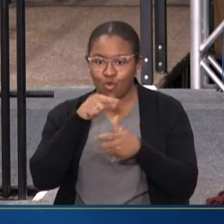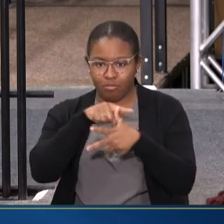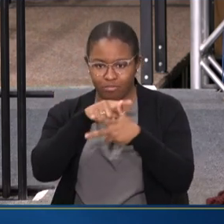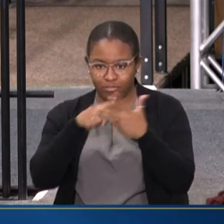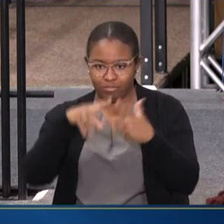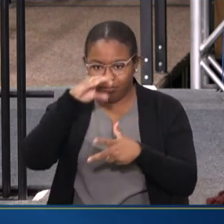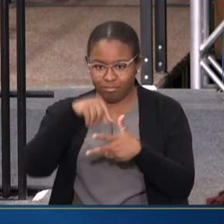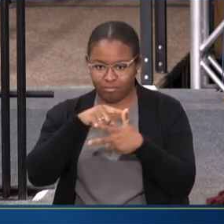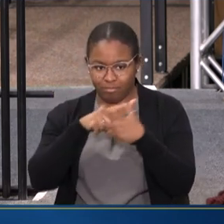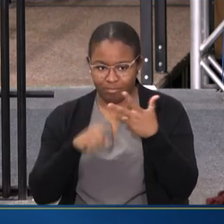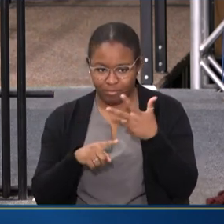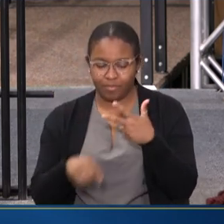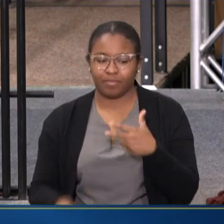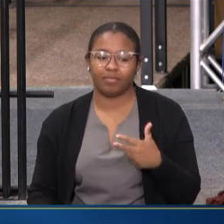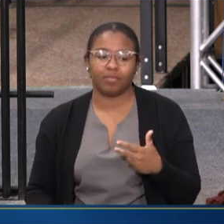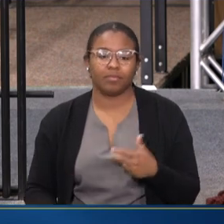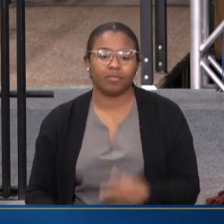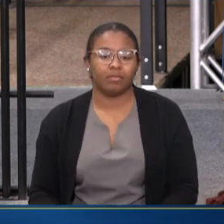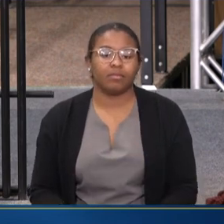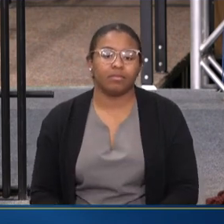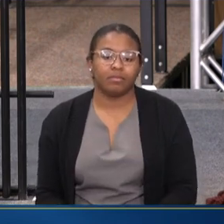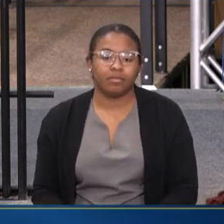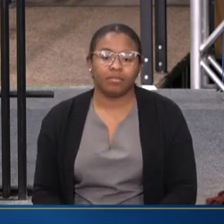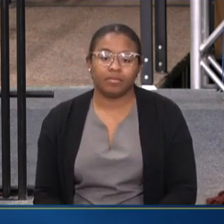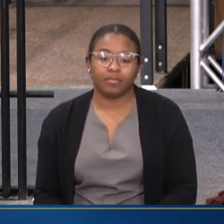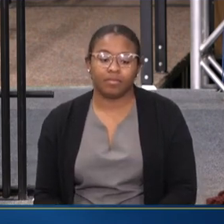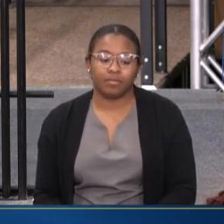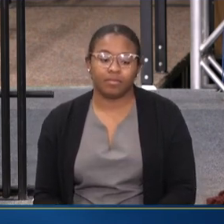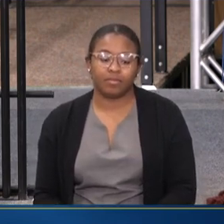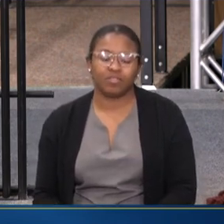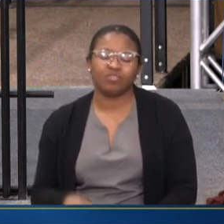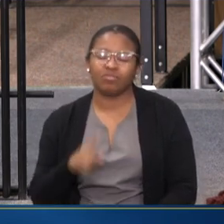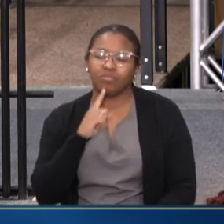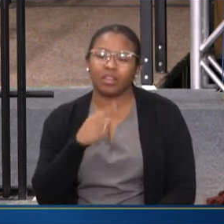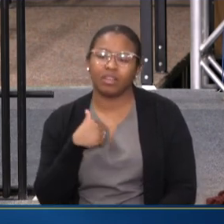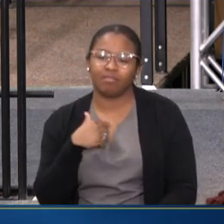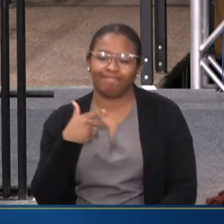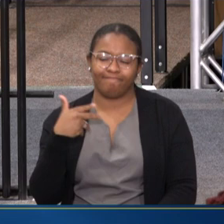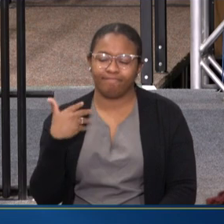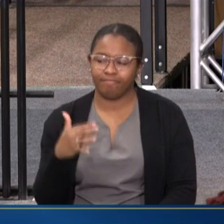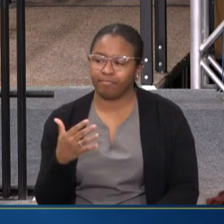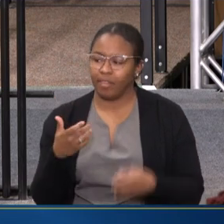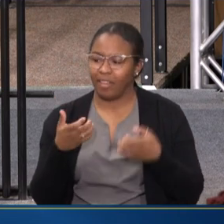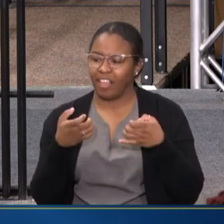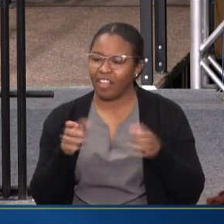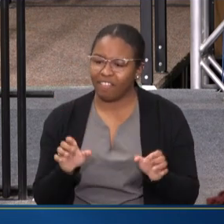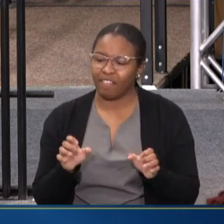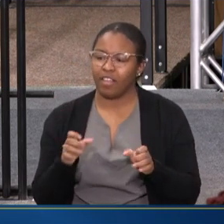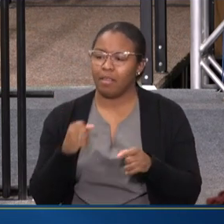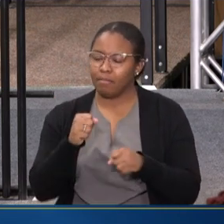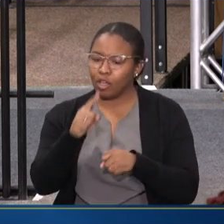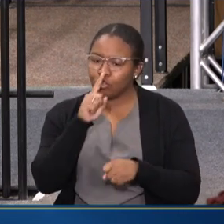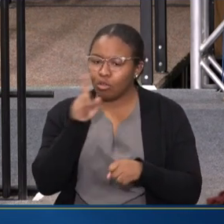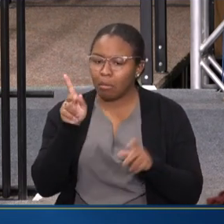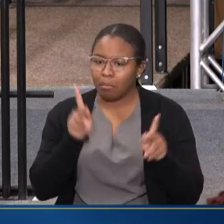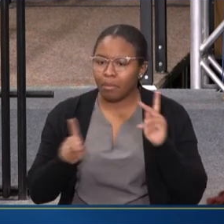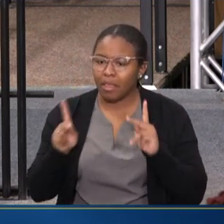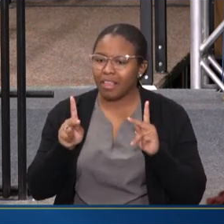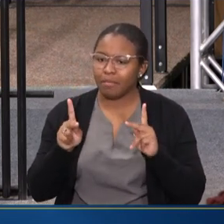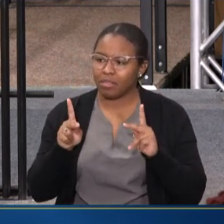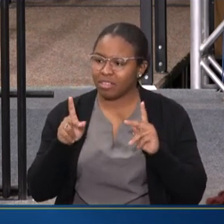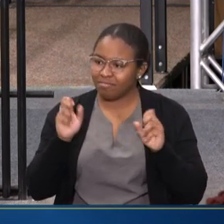THREE PROGRAMS. AND SO THERE'S BEEN JUST TREMENDOUS EFFORT IN MAKING SURE THAT PEOPLE HAVE